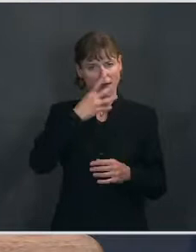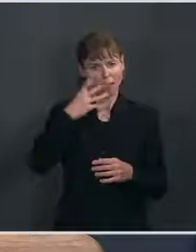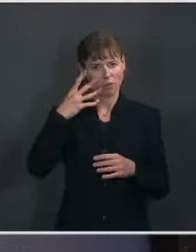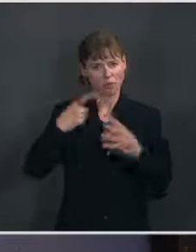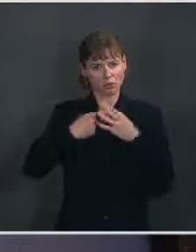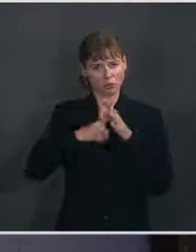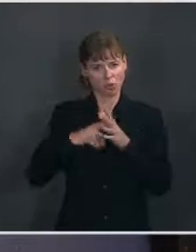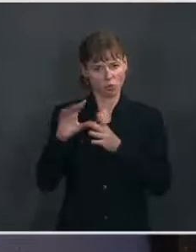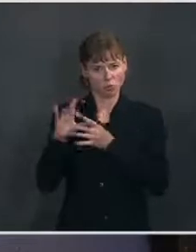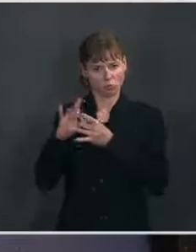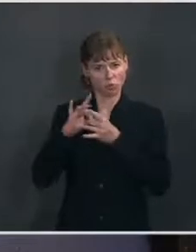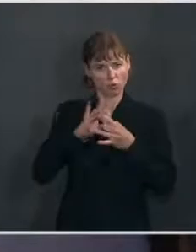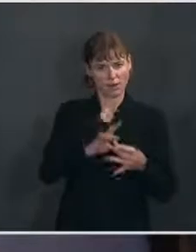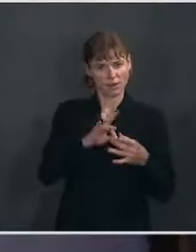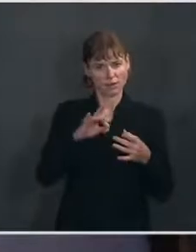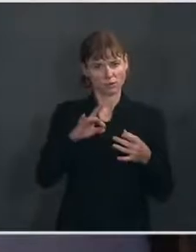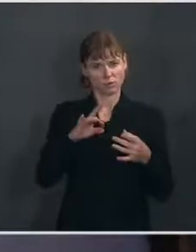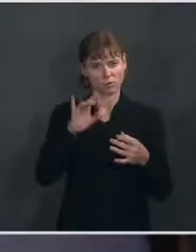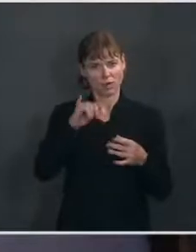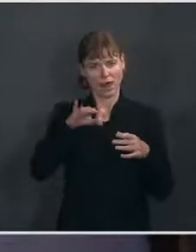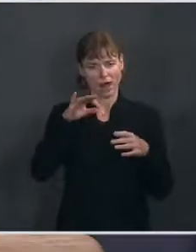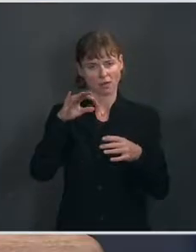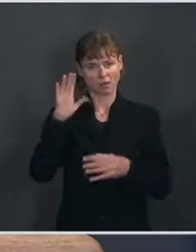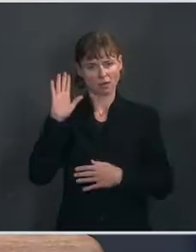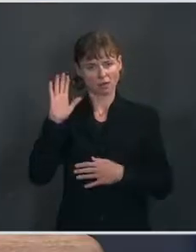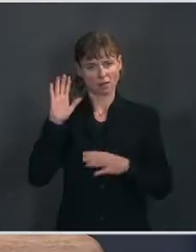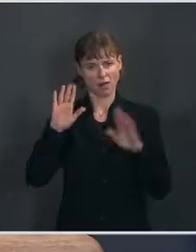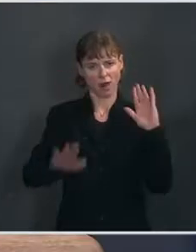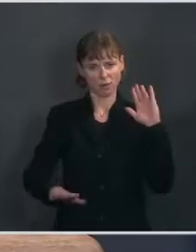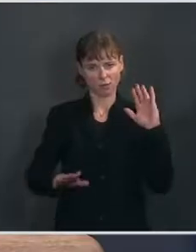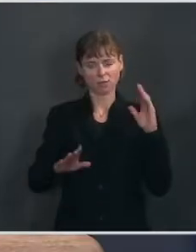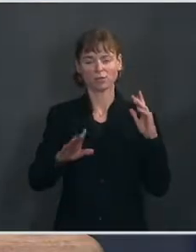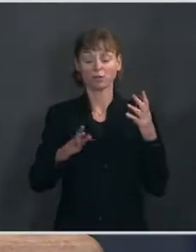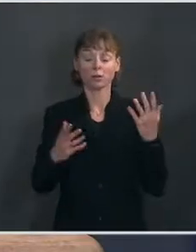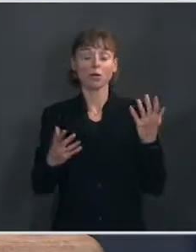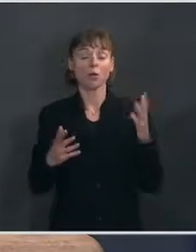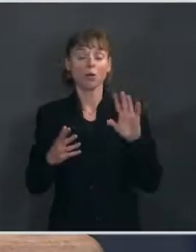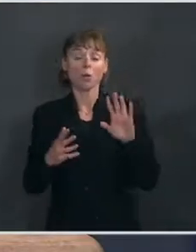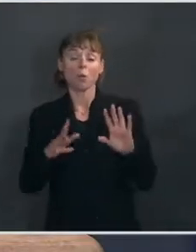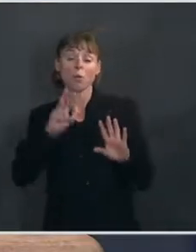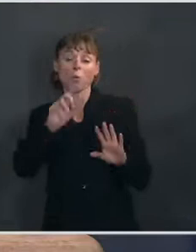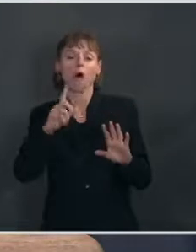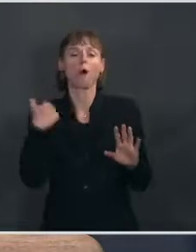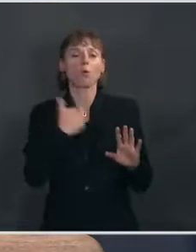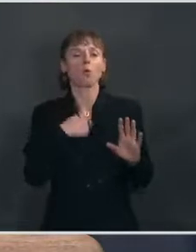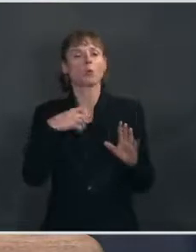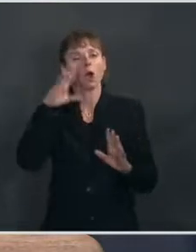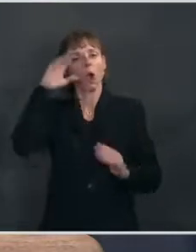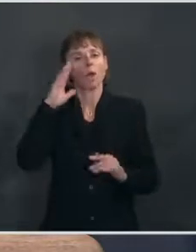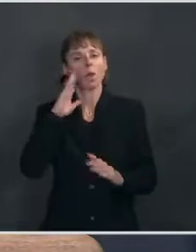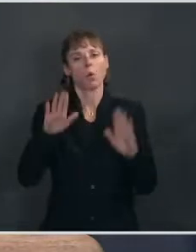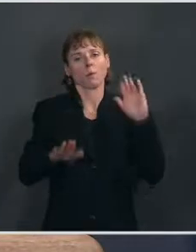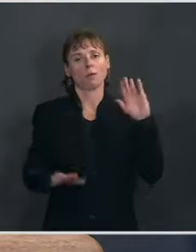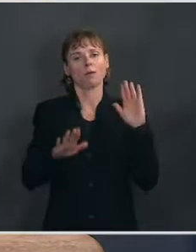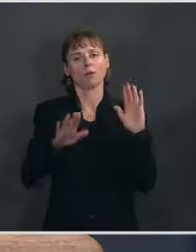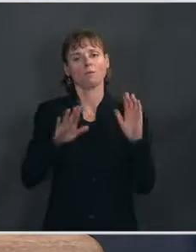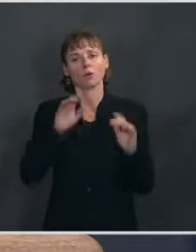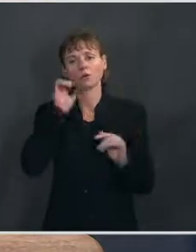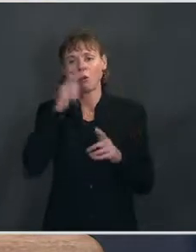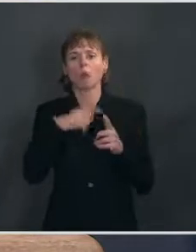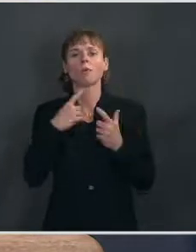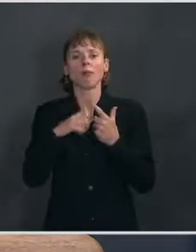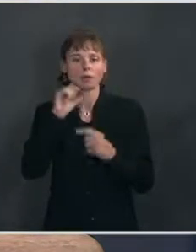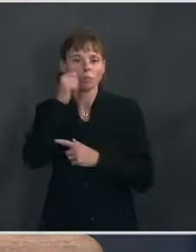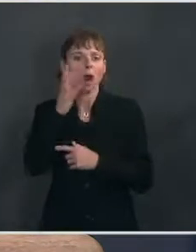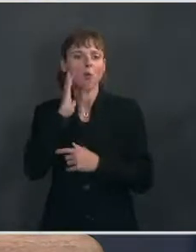confirmation is going to be pushed back as well? Ms. Well, we are certainly hopeful he will be confirmed tomorrow, and we have every intention of moving forward tomorrow